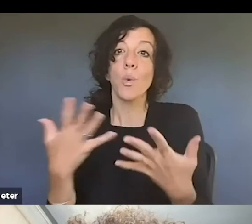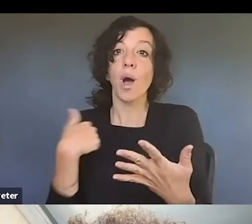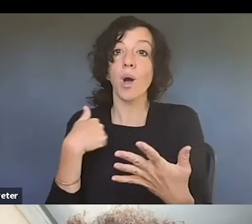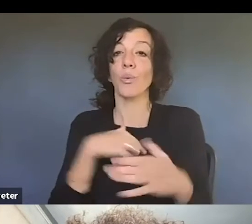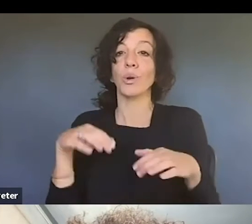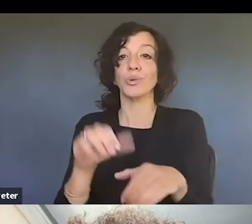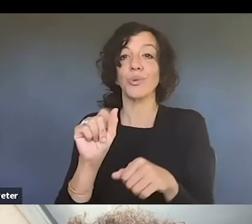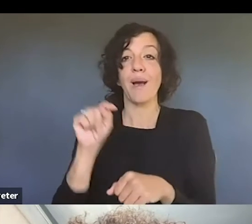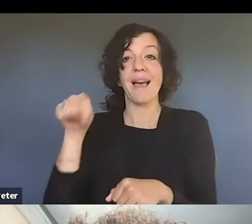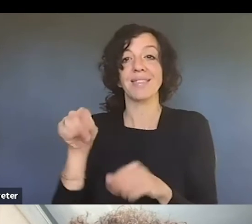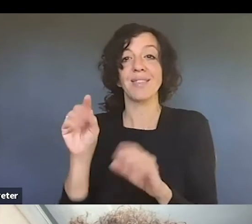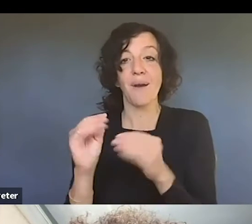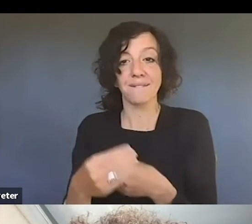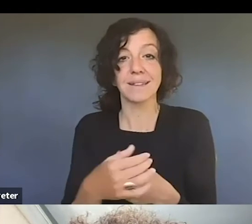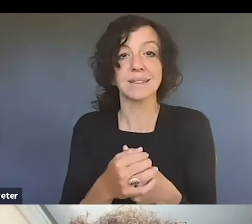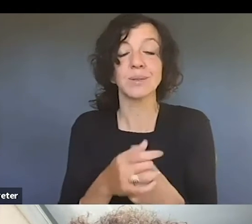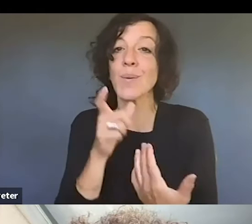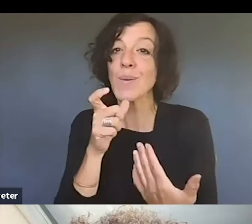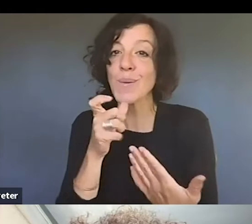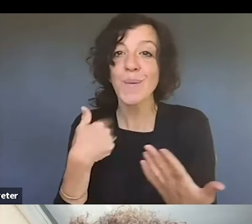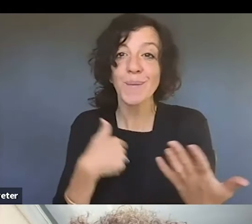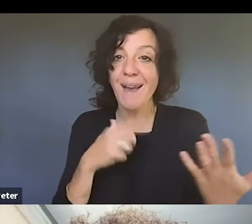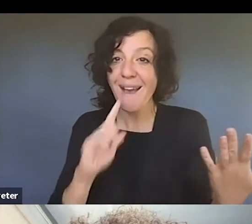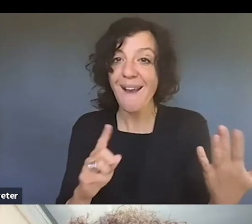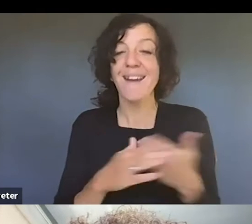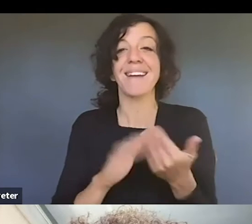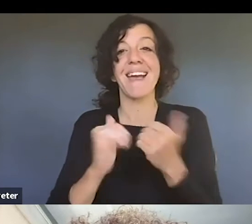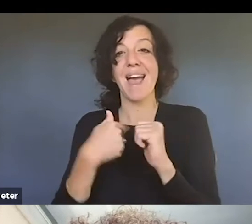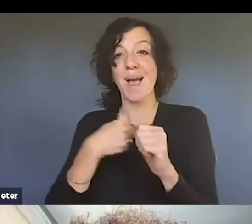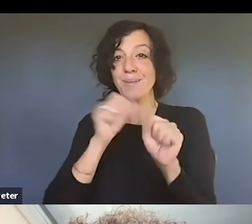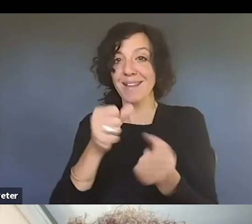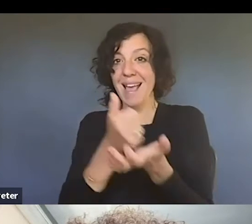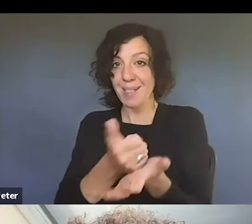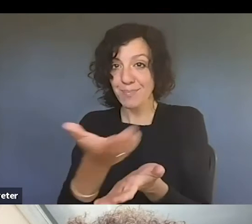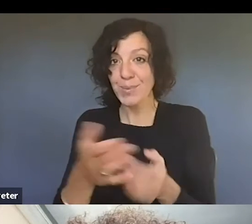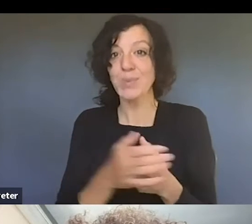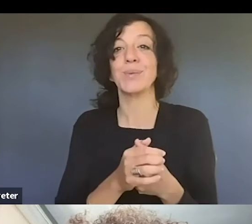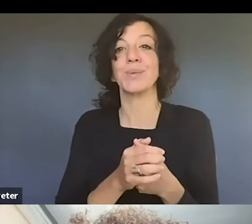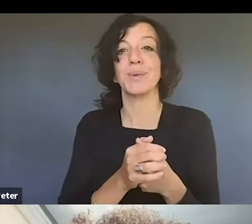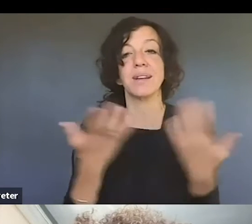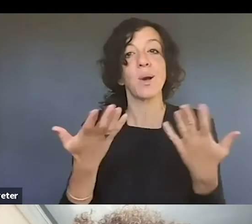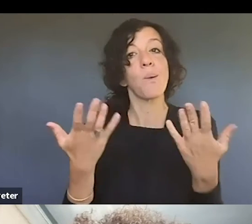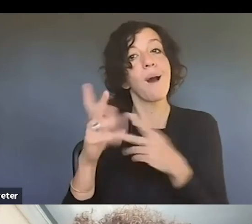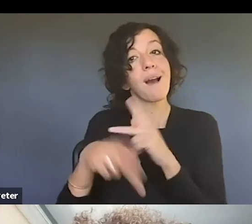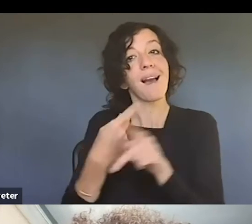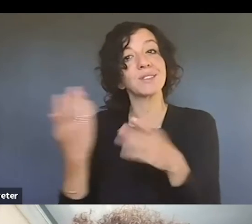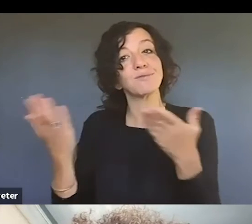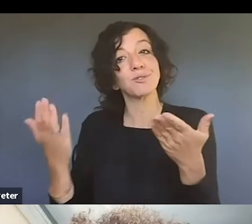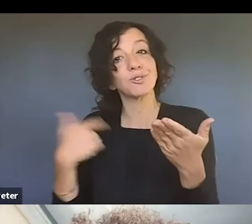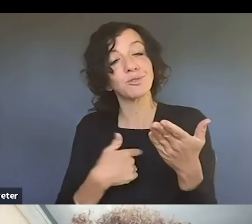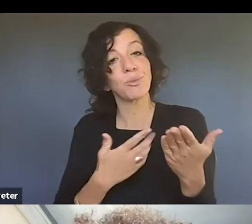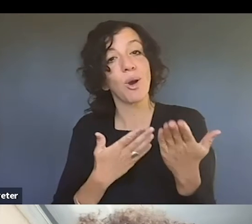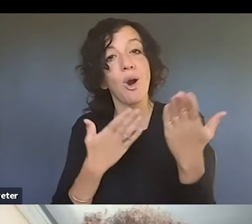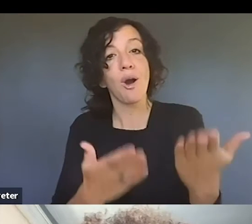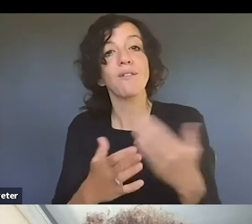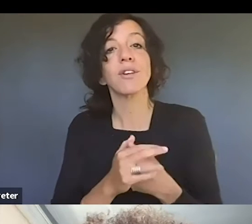the Copyright Office, uh, who we are, how we can help, um, you know, what services we offer. Because like Kim